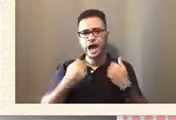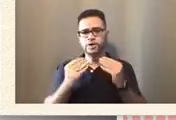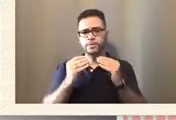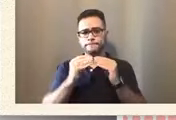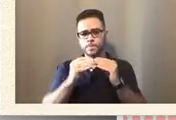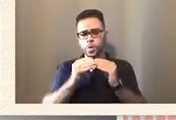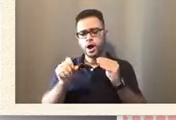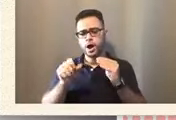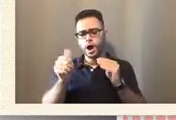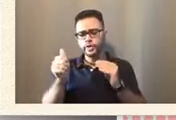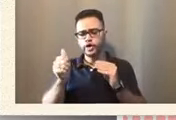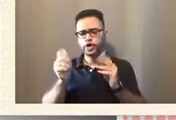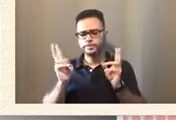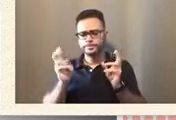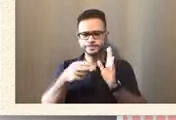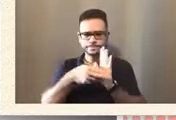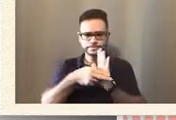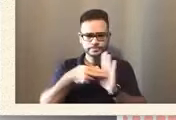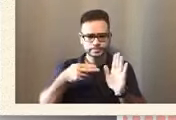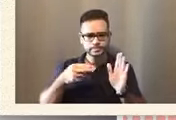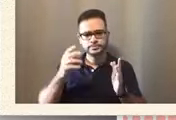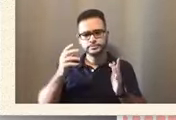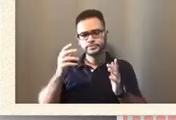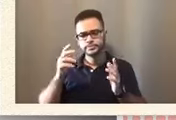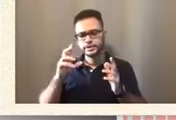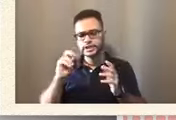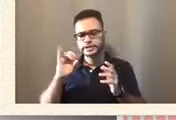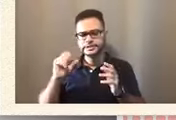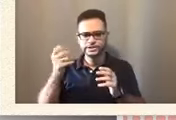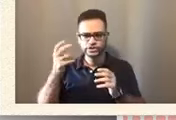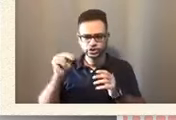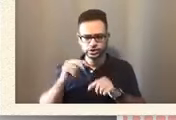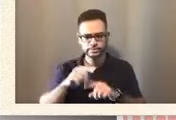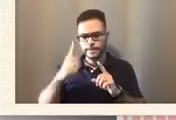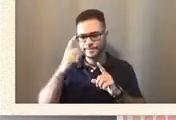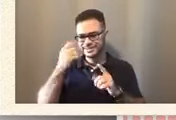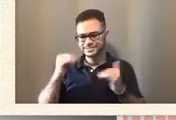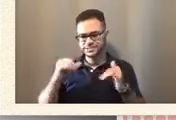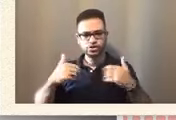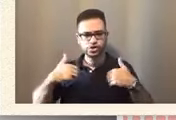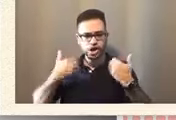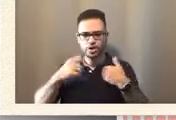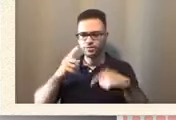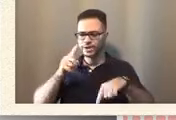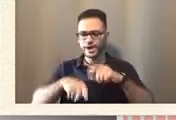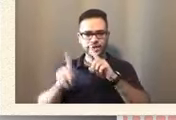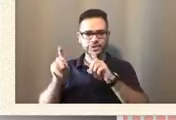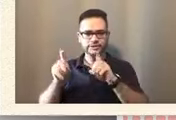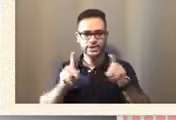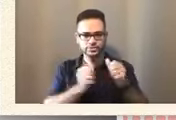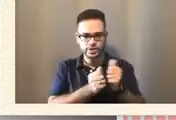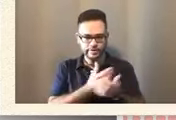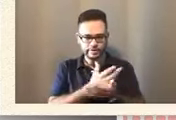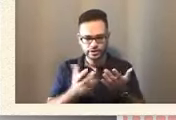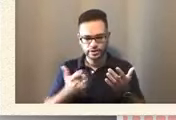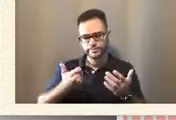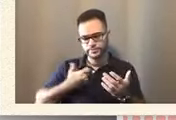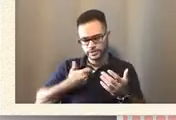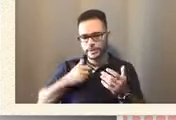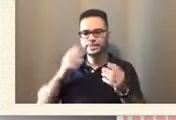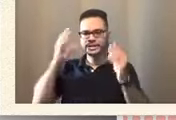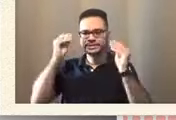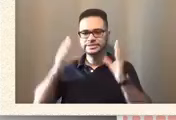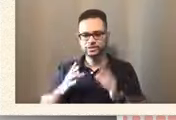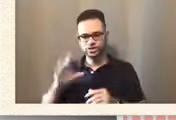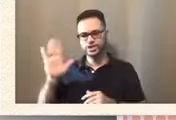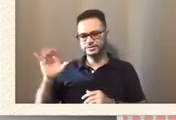young, we haven't been able to test on everything. I'm also a teacher. I'm Sebastian's teacher. I've been